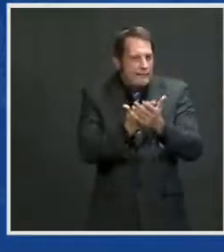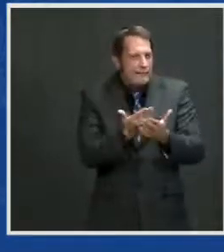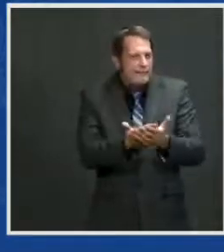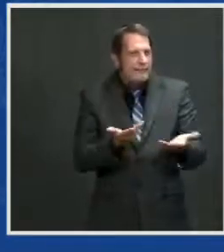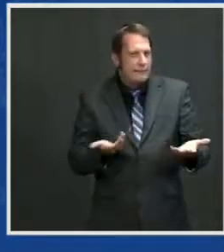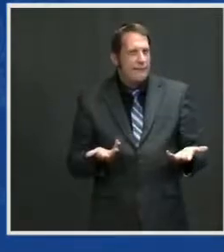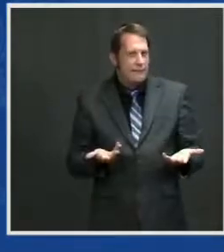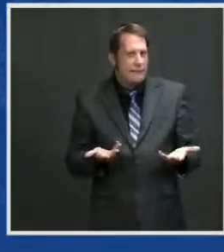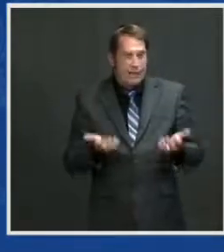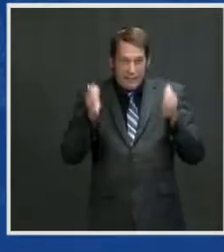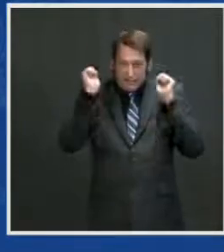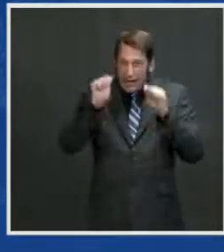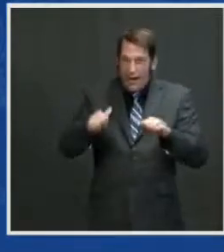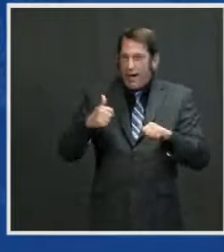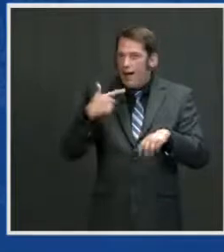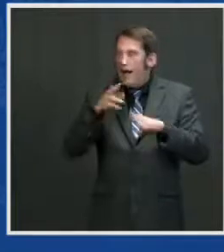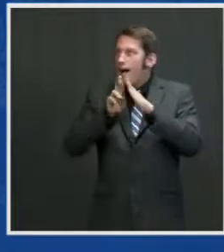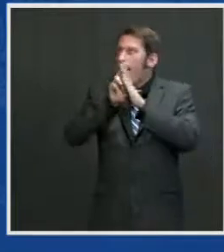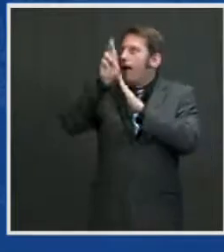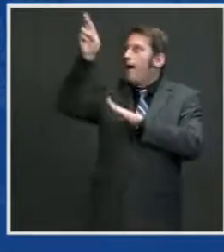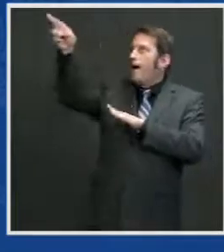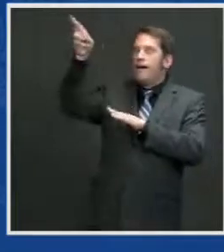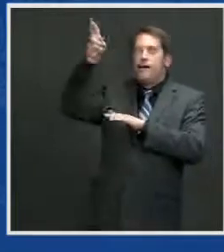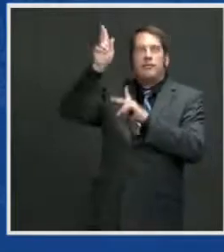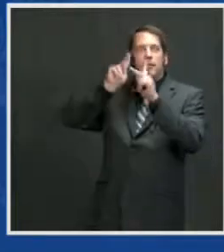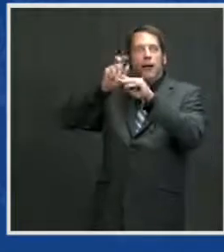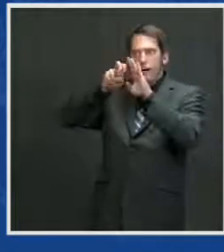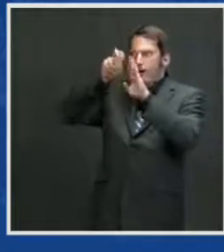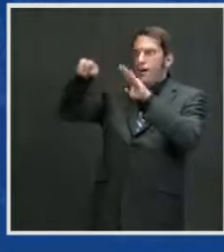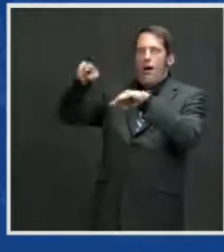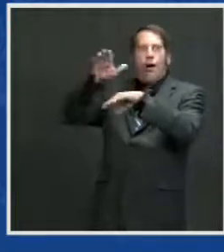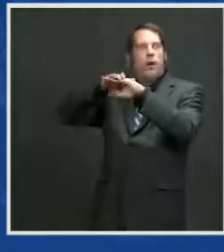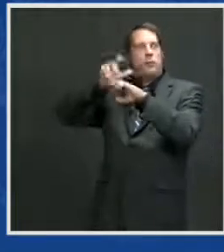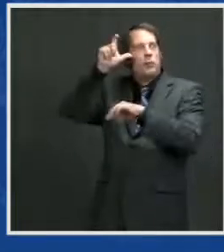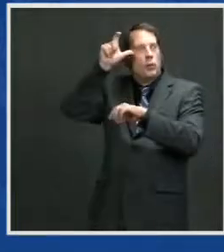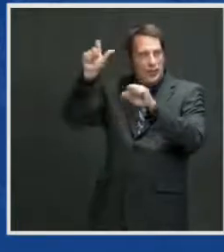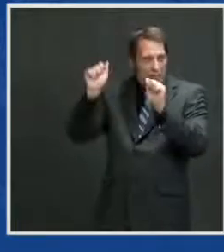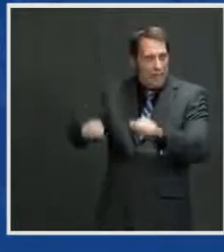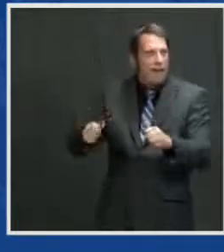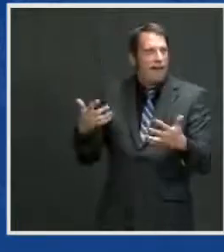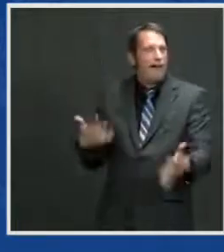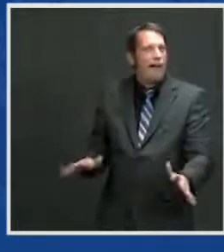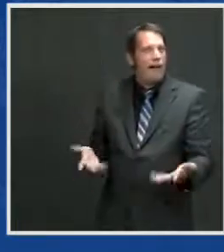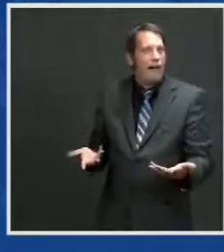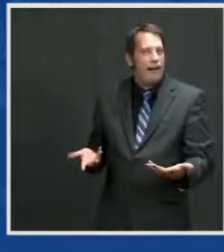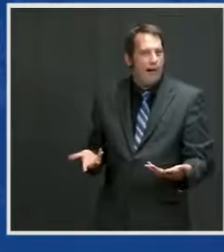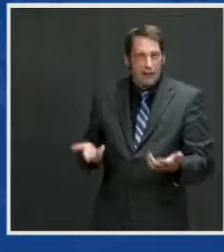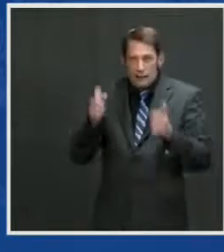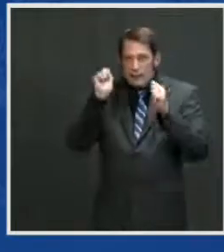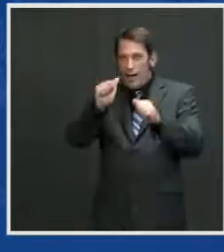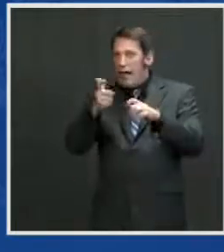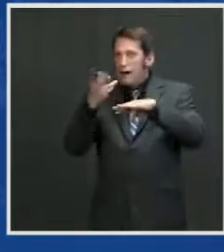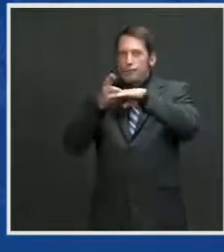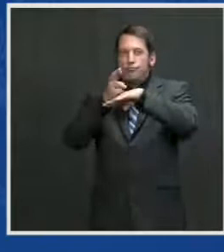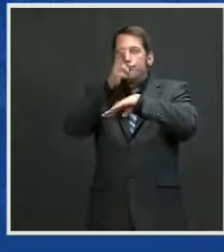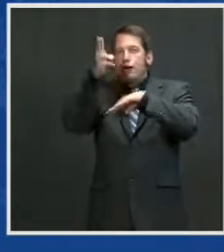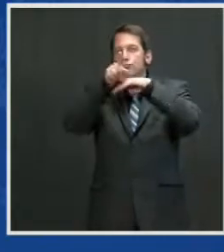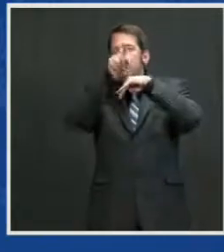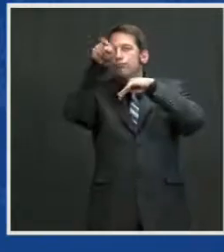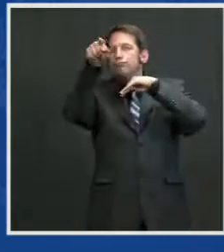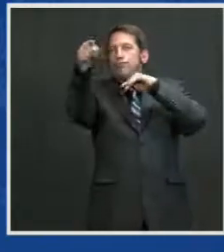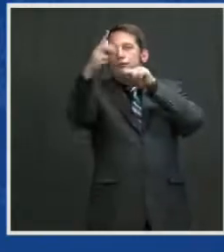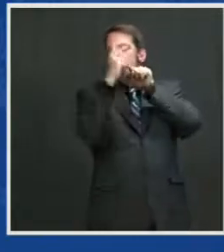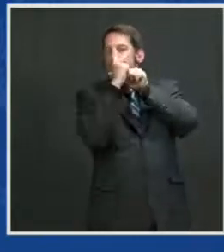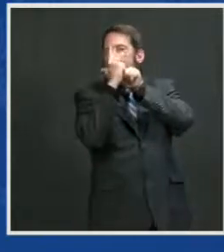Mars. I could go on and on and on. There's nothing, nothing, nothing beyond our